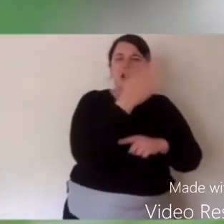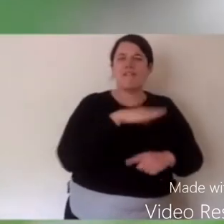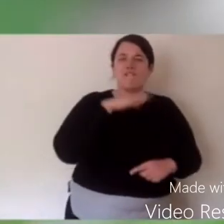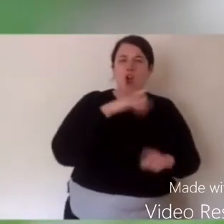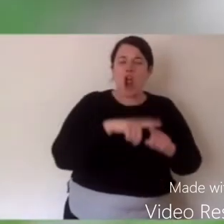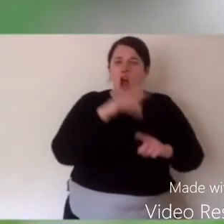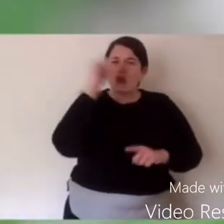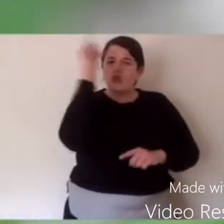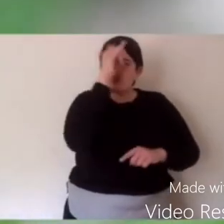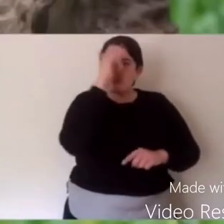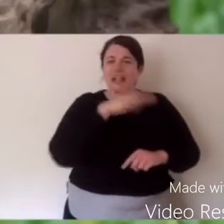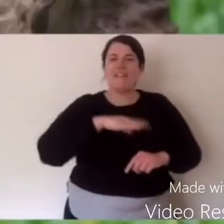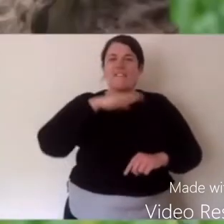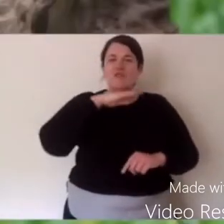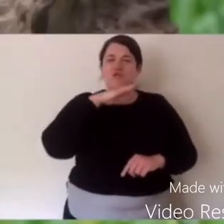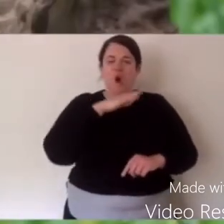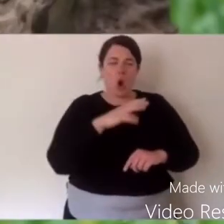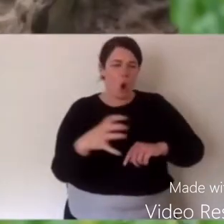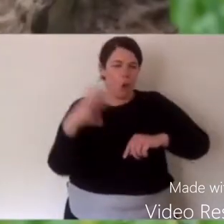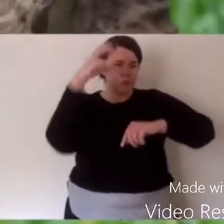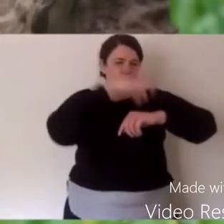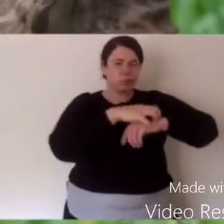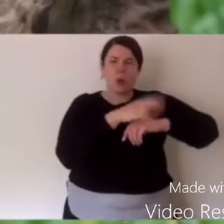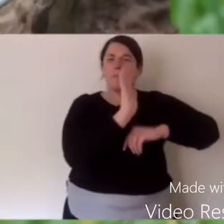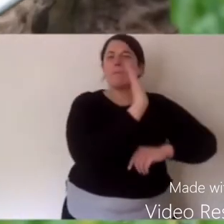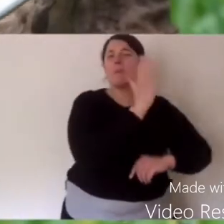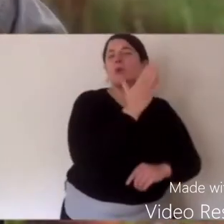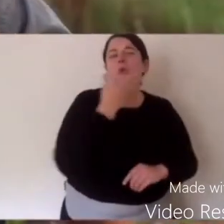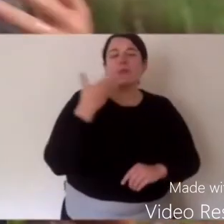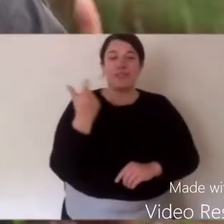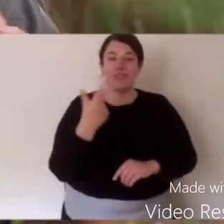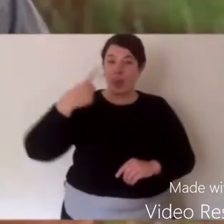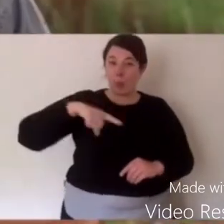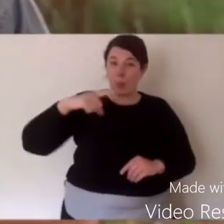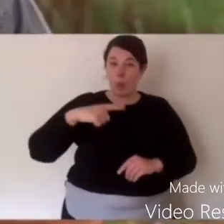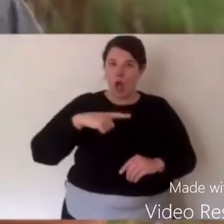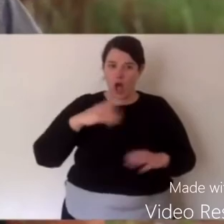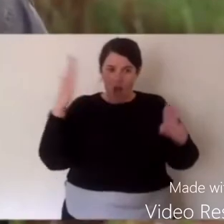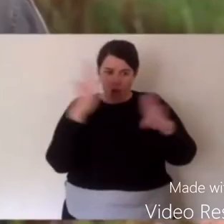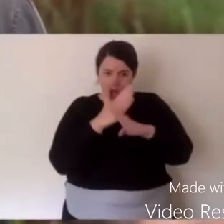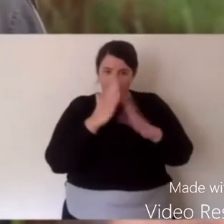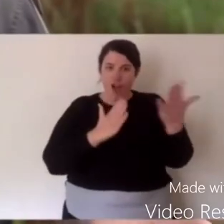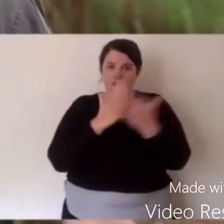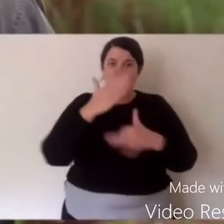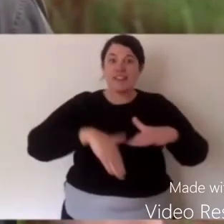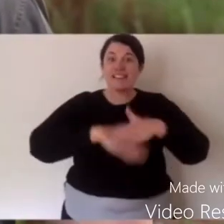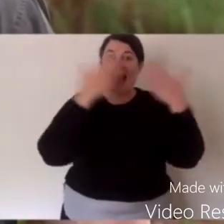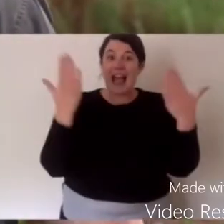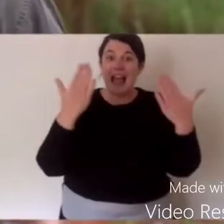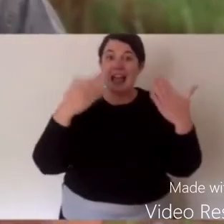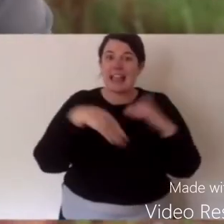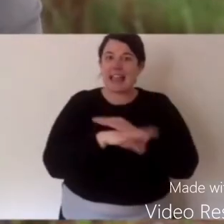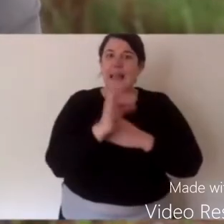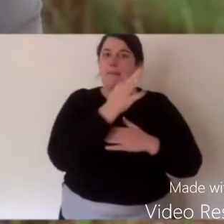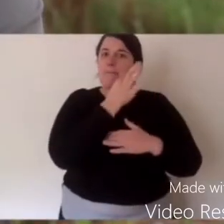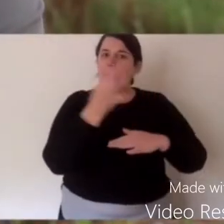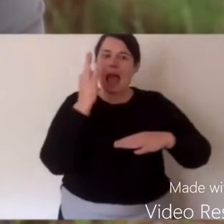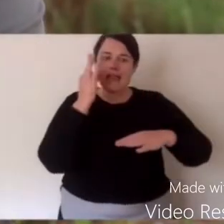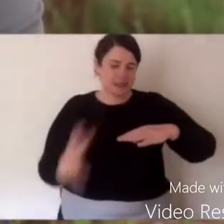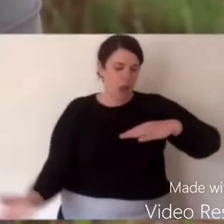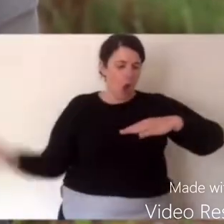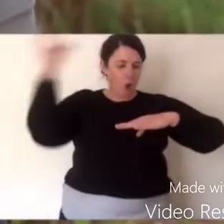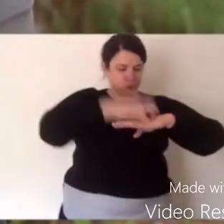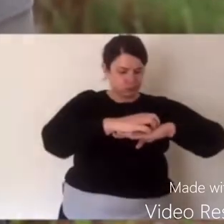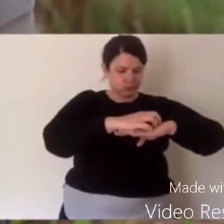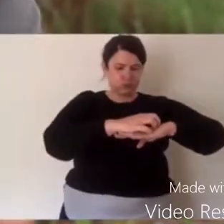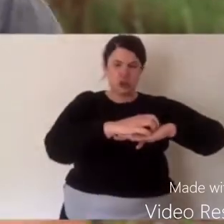big green frogs like Kermit the Frog. Now those beautiful big green frogs are green because they camouflage through the day. They sit on plants